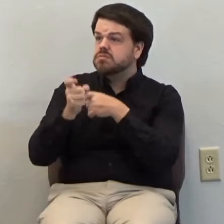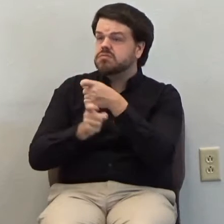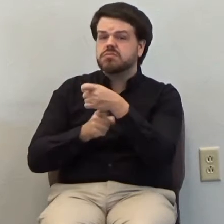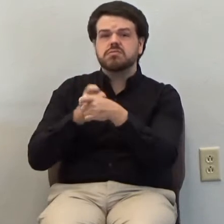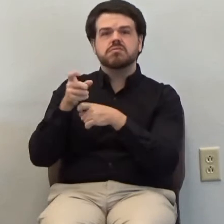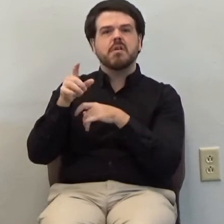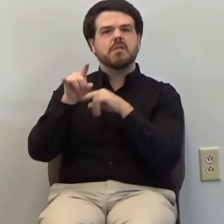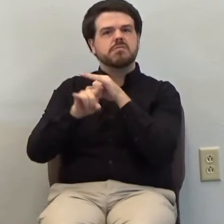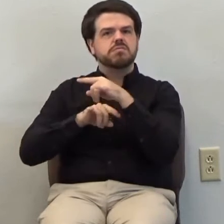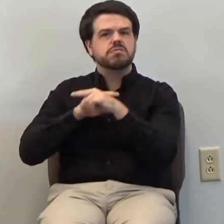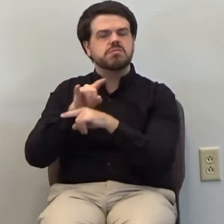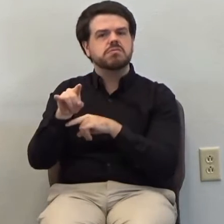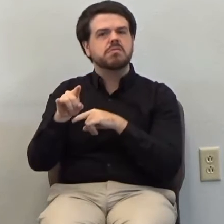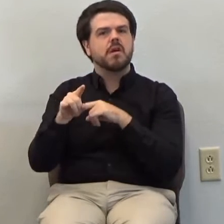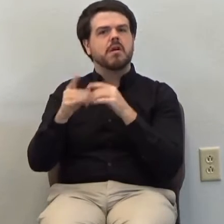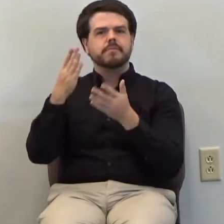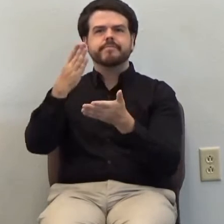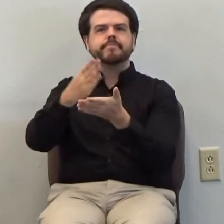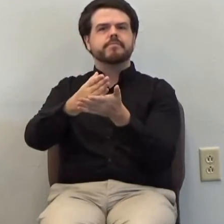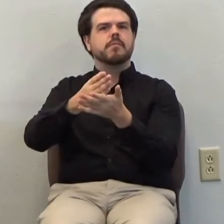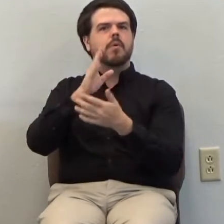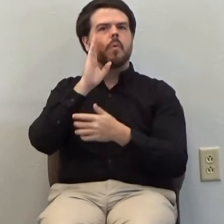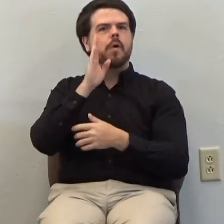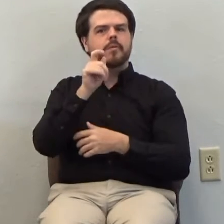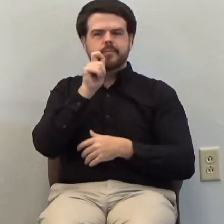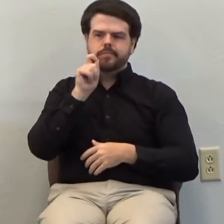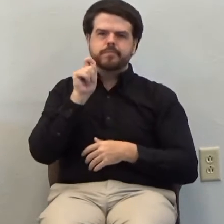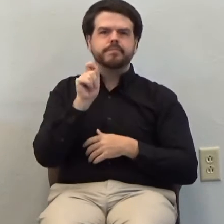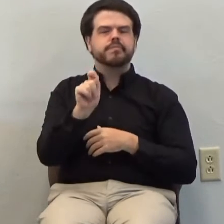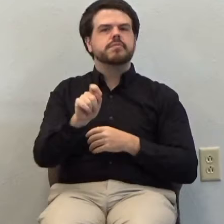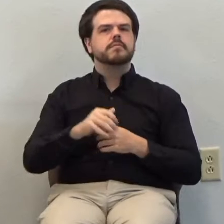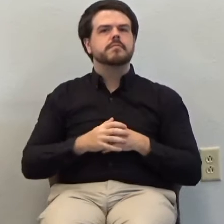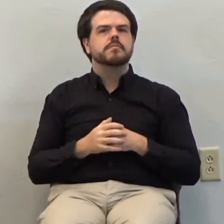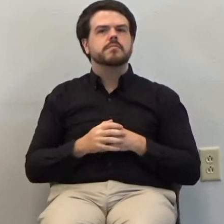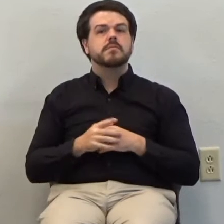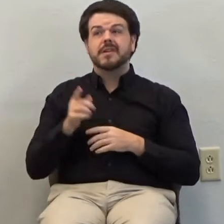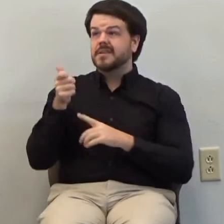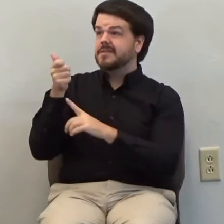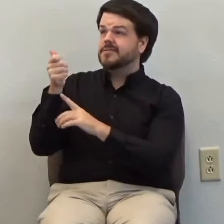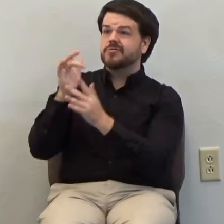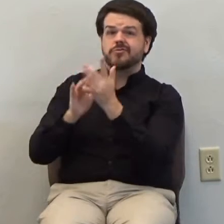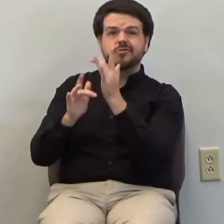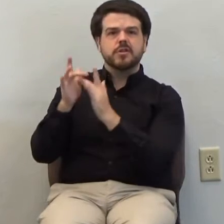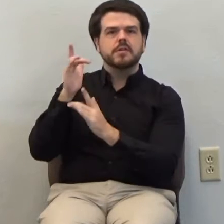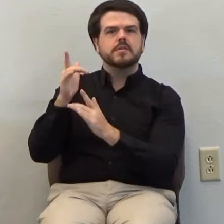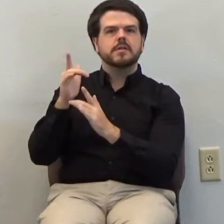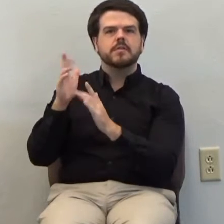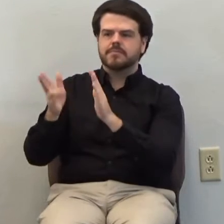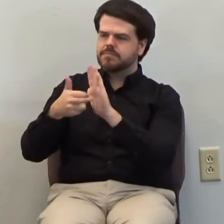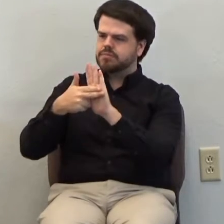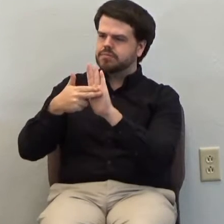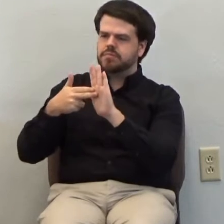All ridicule will stop. When He is declared the Lord of glory.